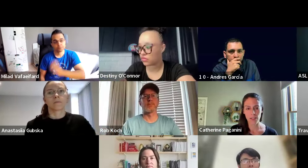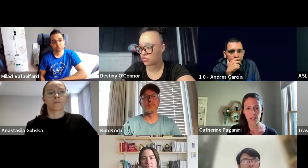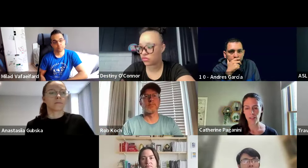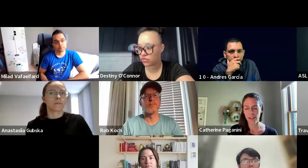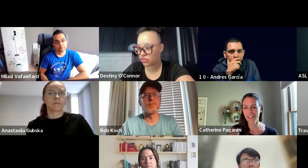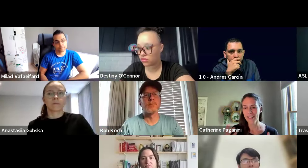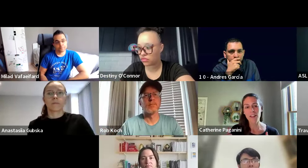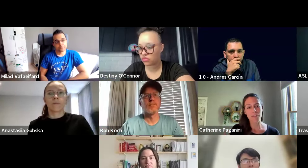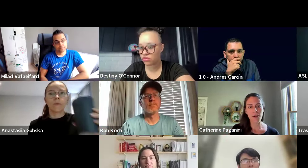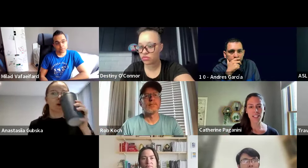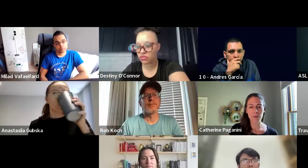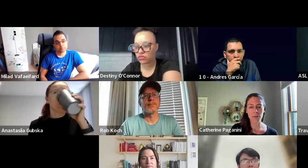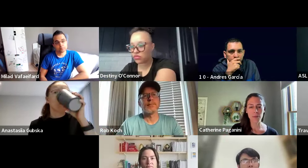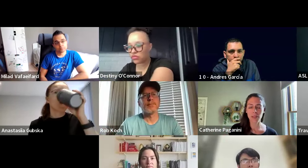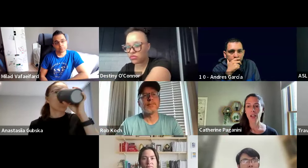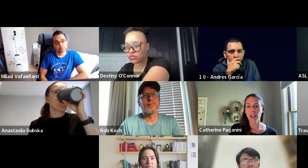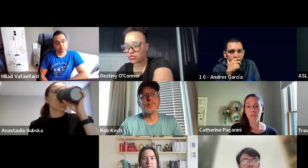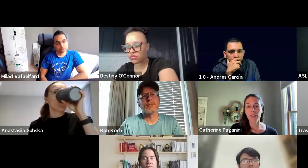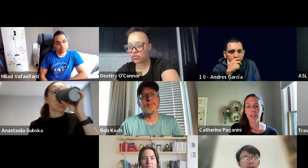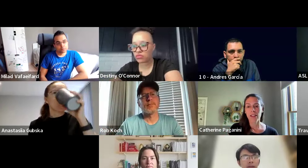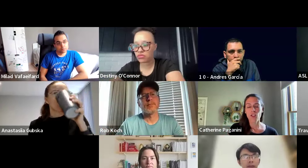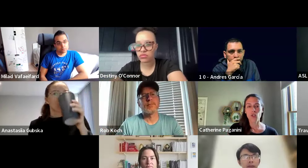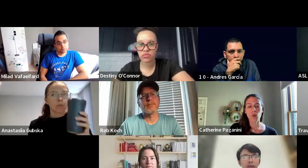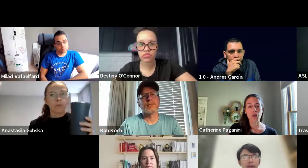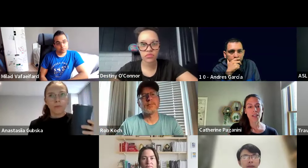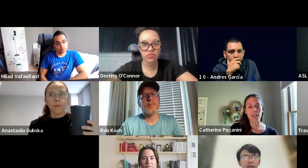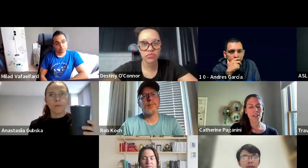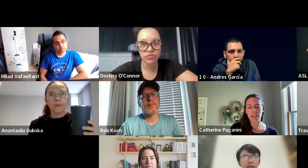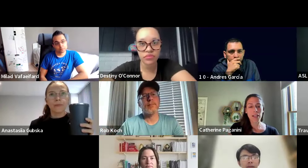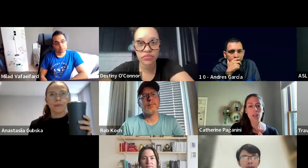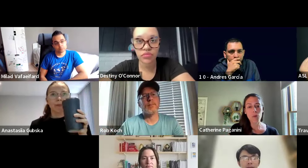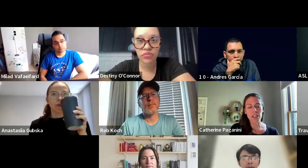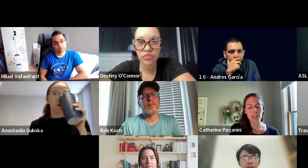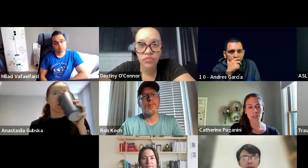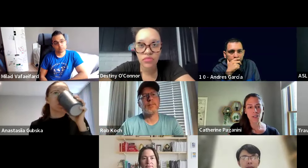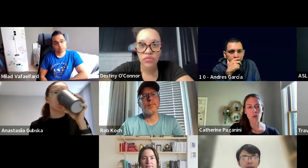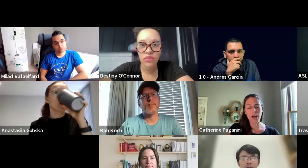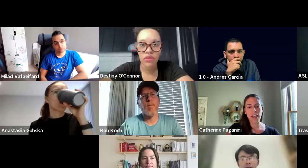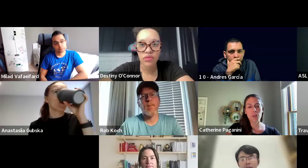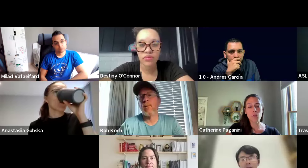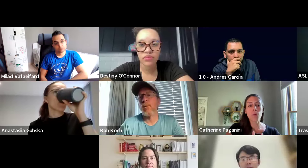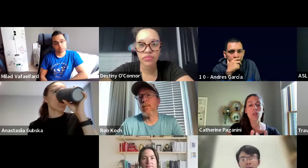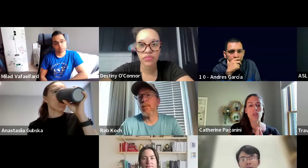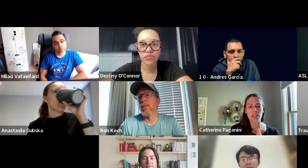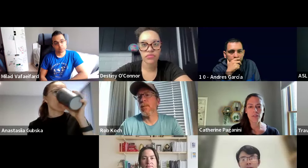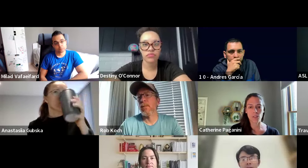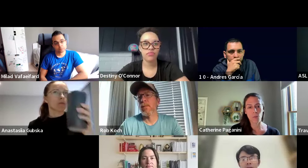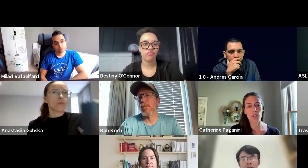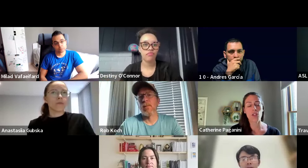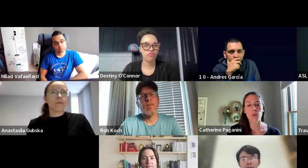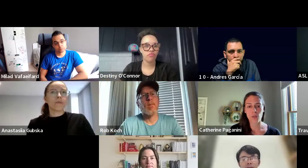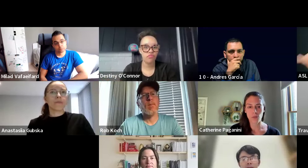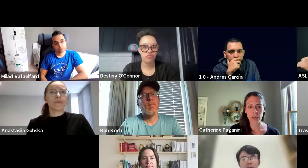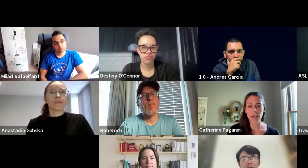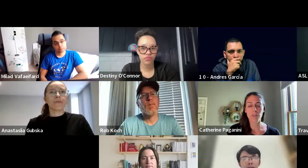many things very deeply. So the story, like with movies, you are able to put yourself in